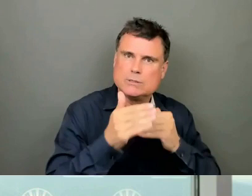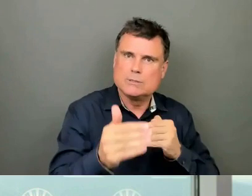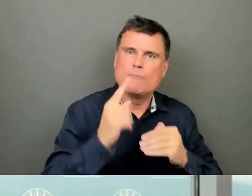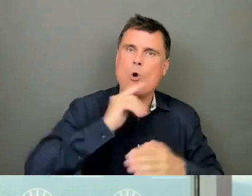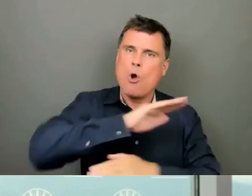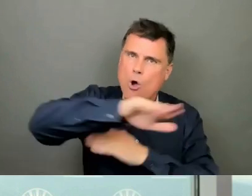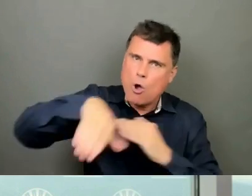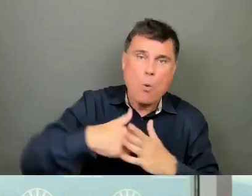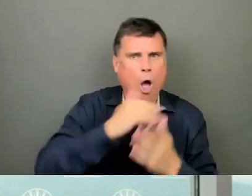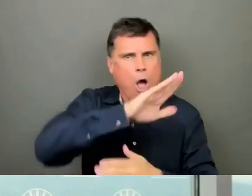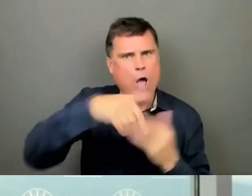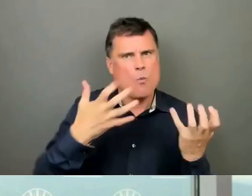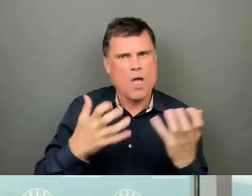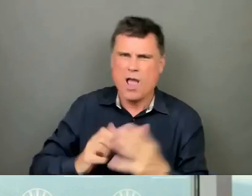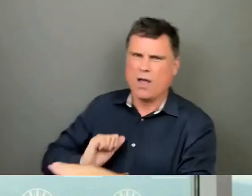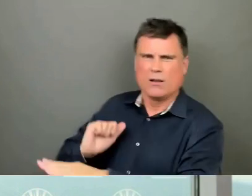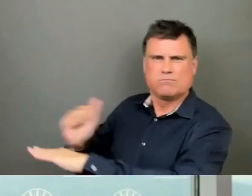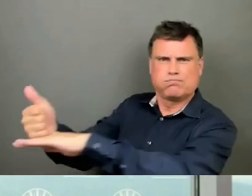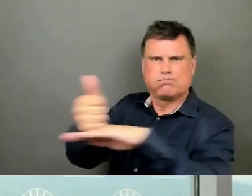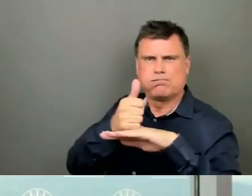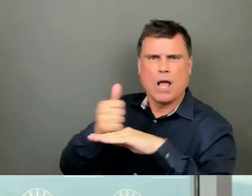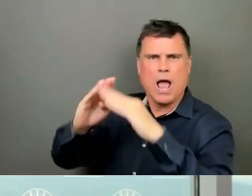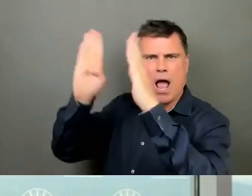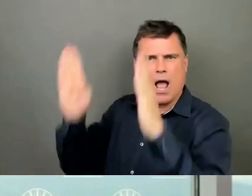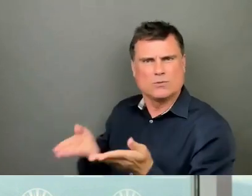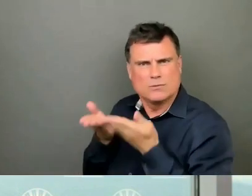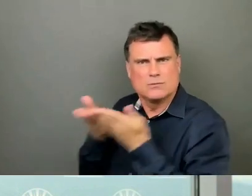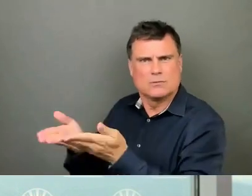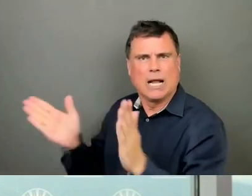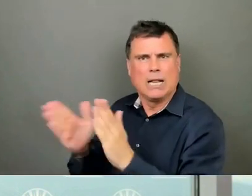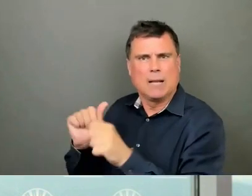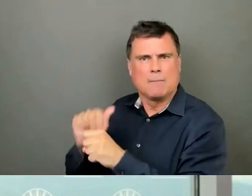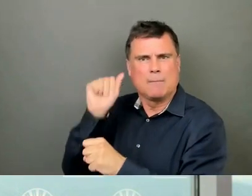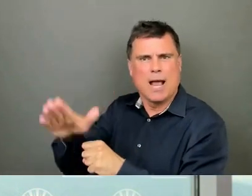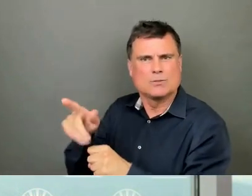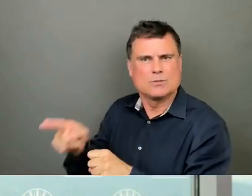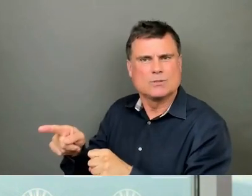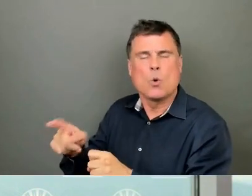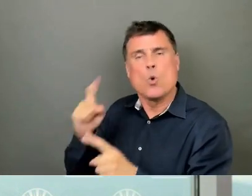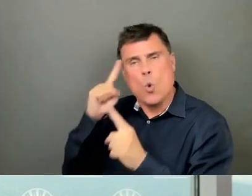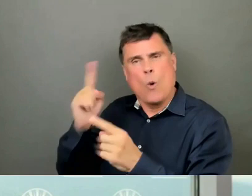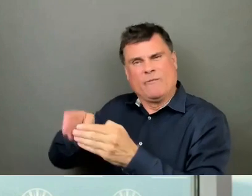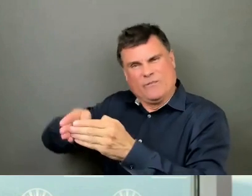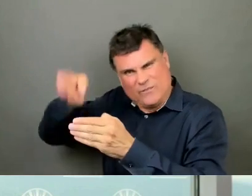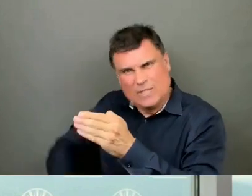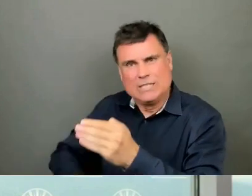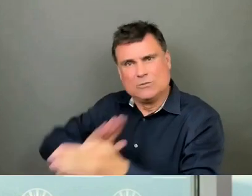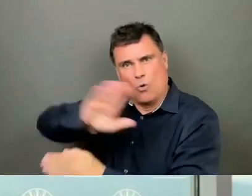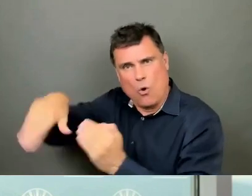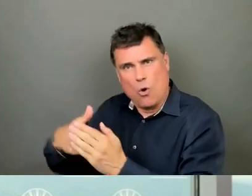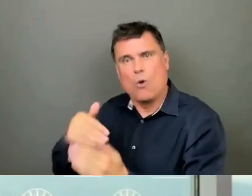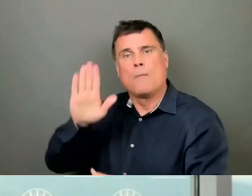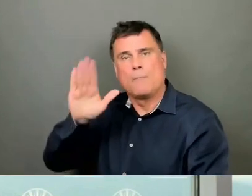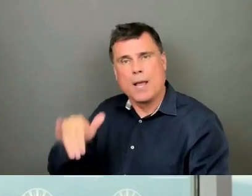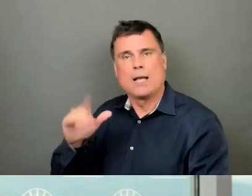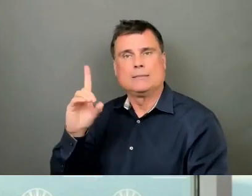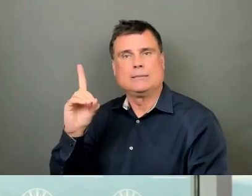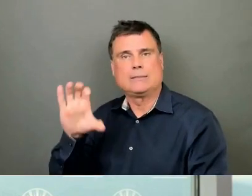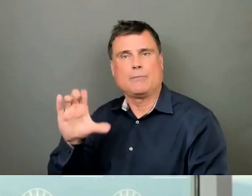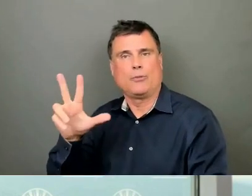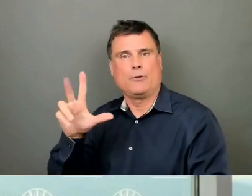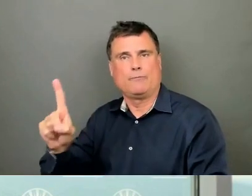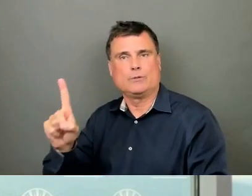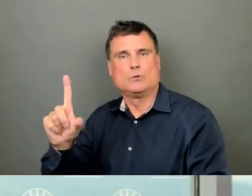achieve, which is the completion of all these units by the end of 2024. As well as the difficult road we've been on to this date.